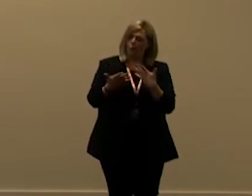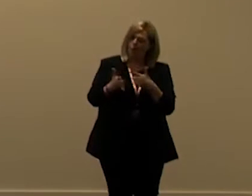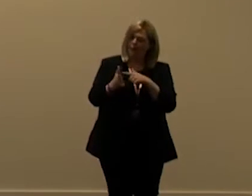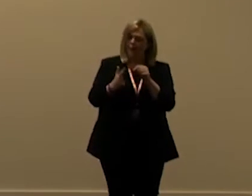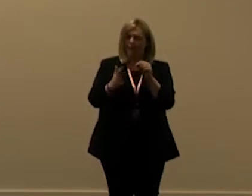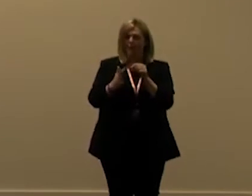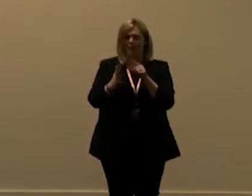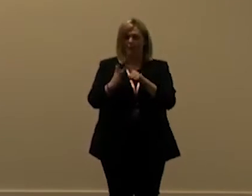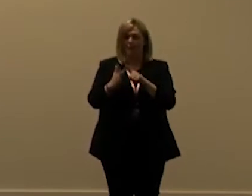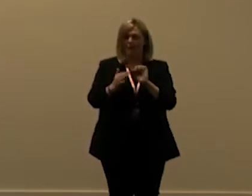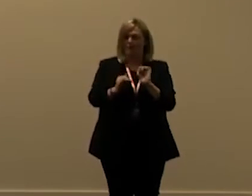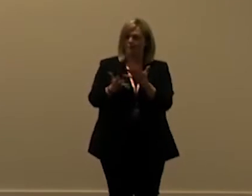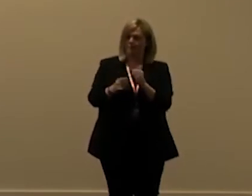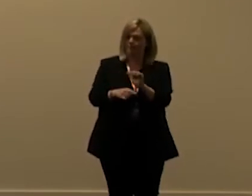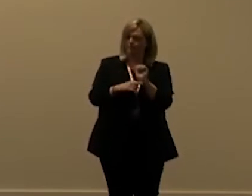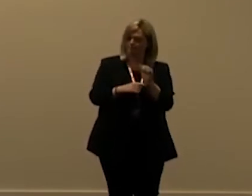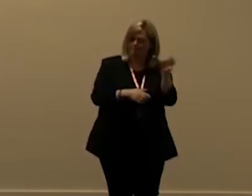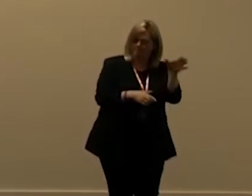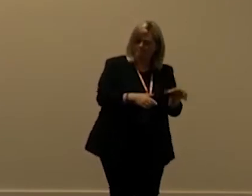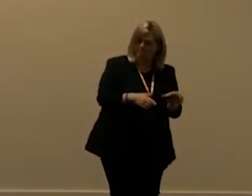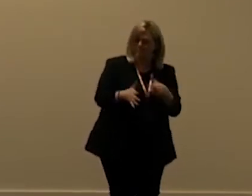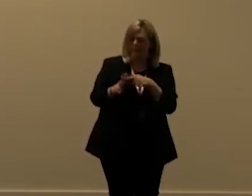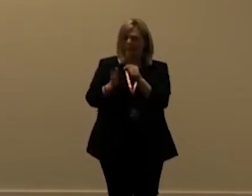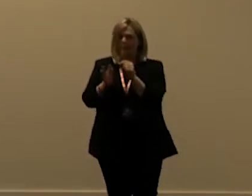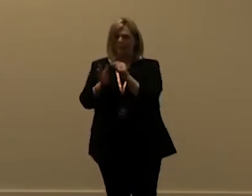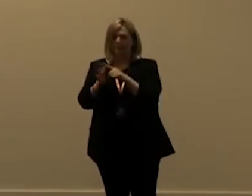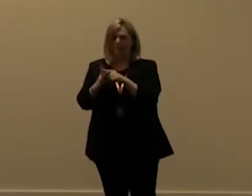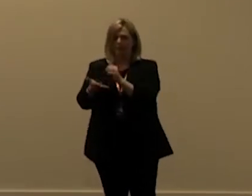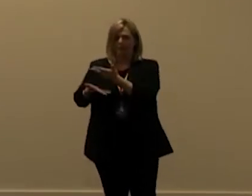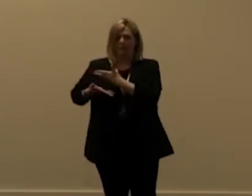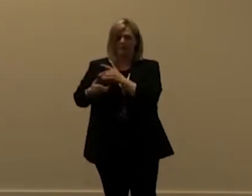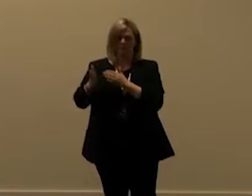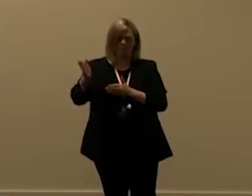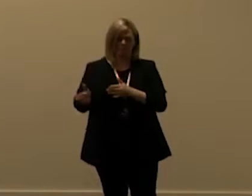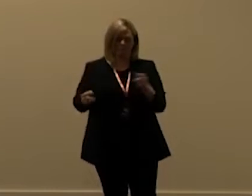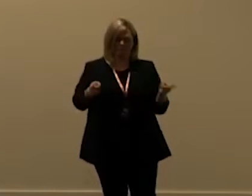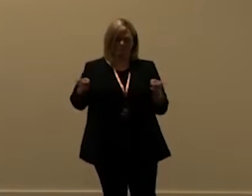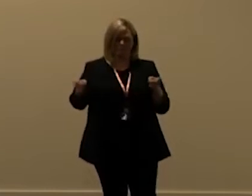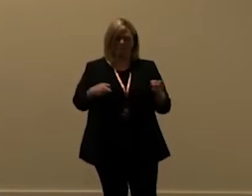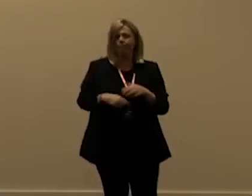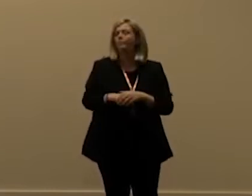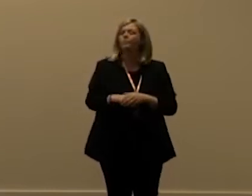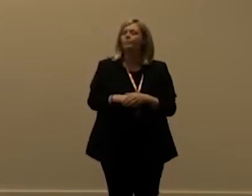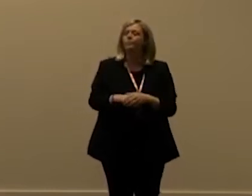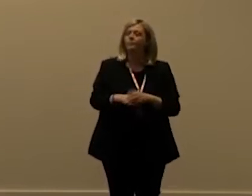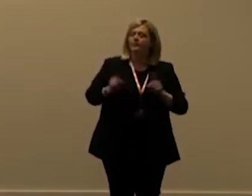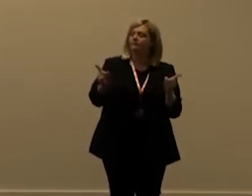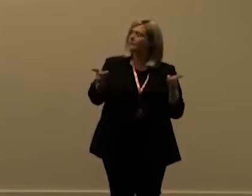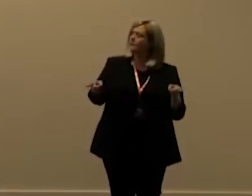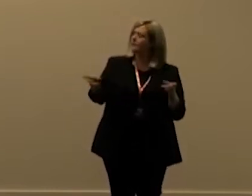on the left hand side and the api entitlements on the right hand side there is a difference